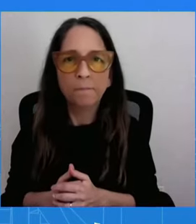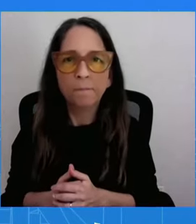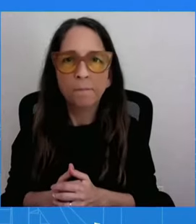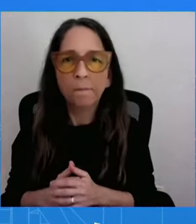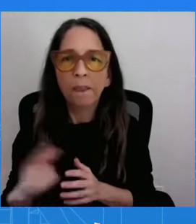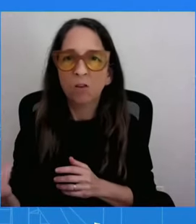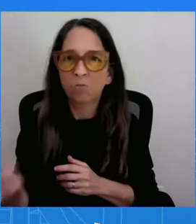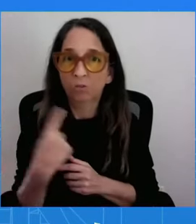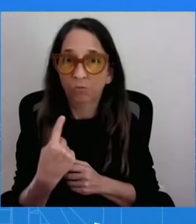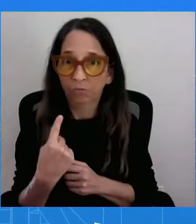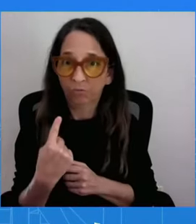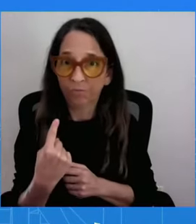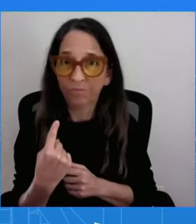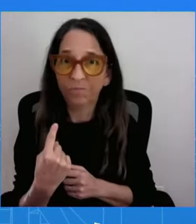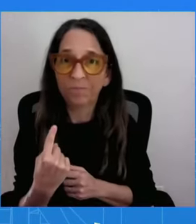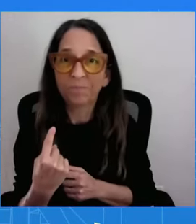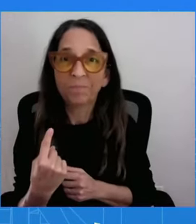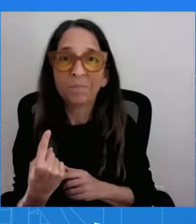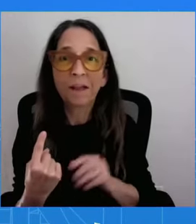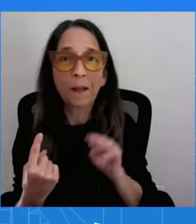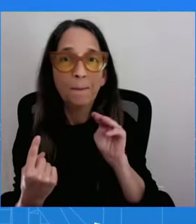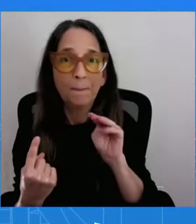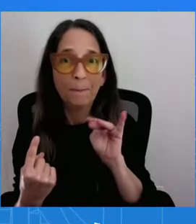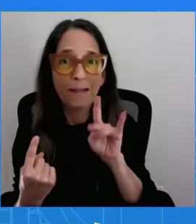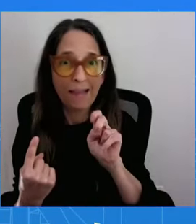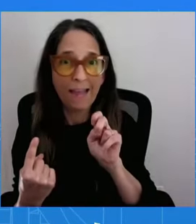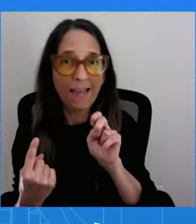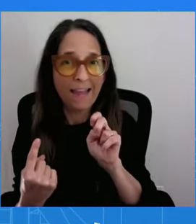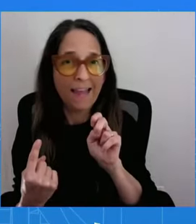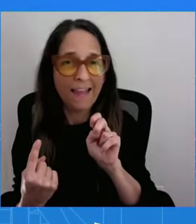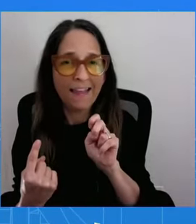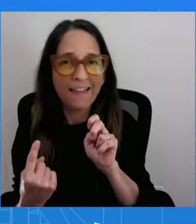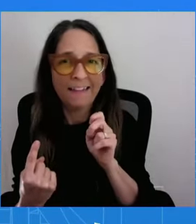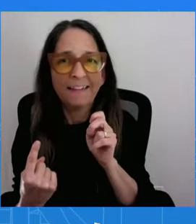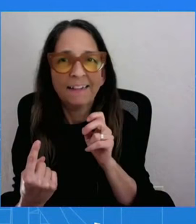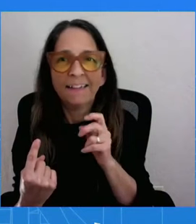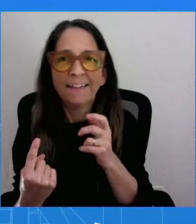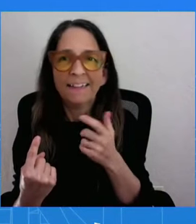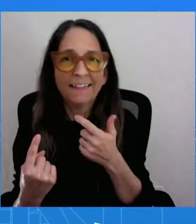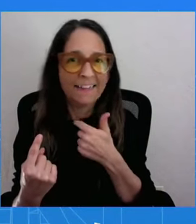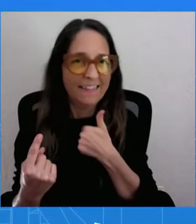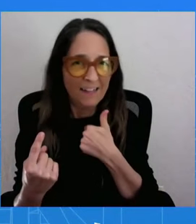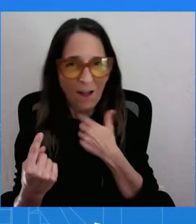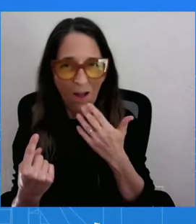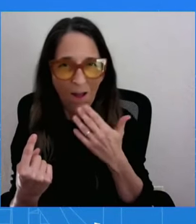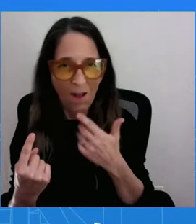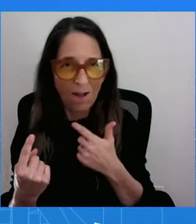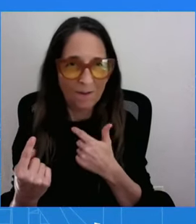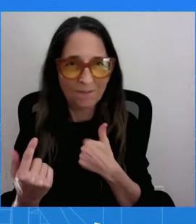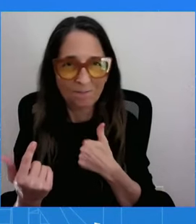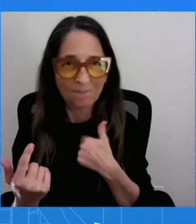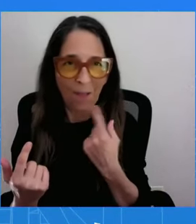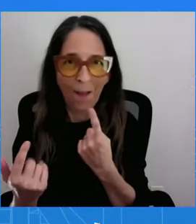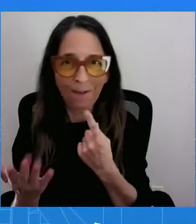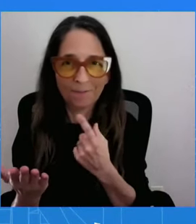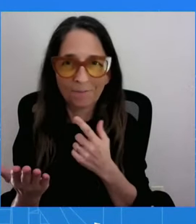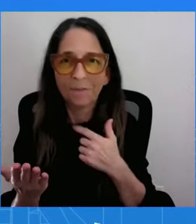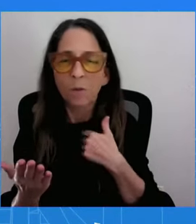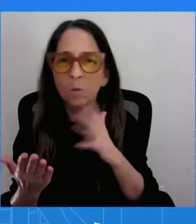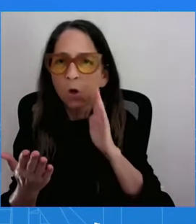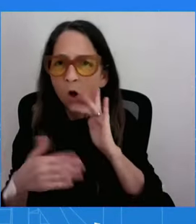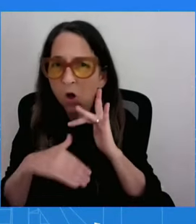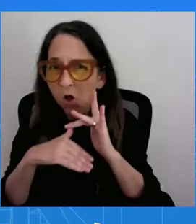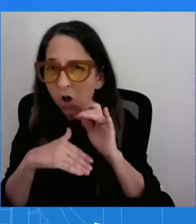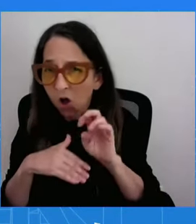I feel it. I feel it always. the time, every day. I know that we're still early hours of this tragedy, but I just wanted to ask if there were